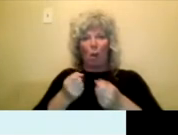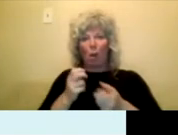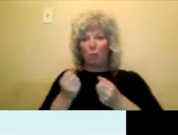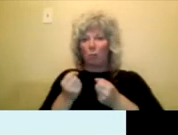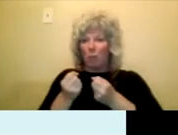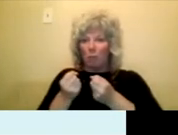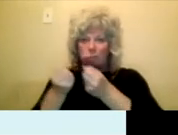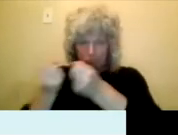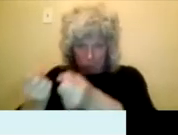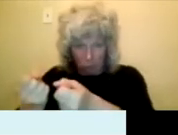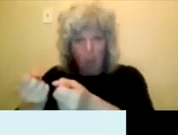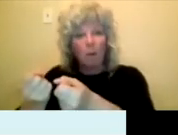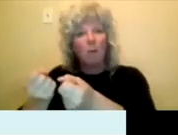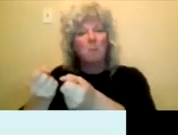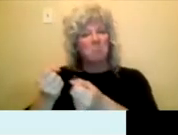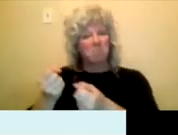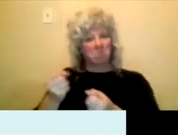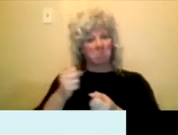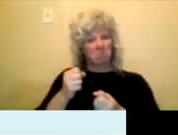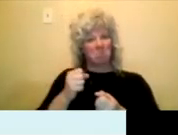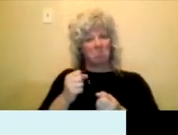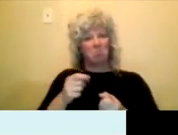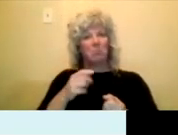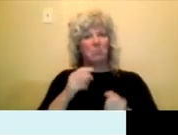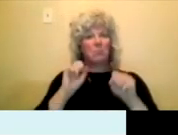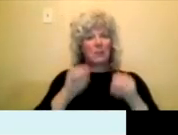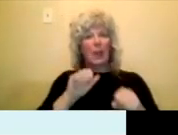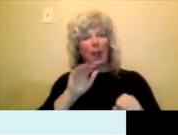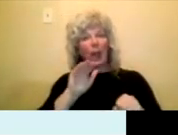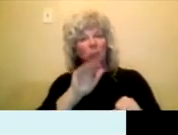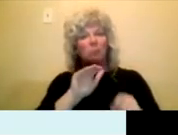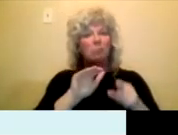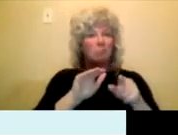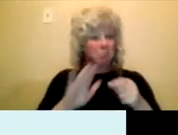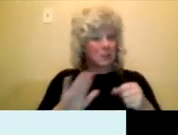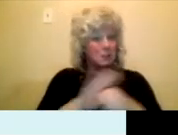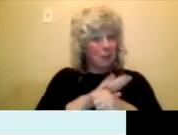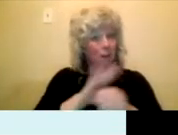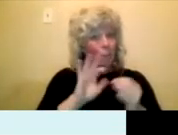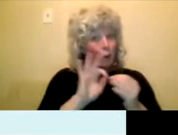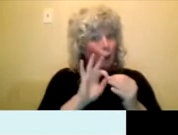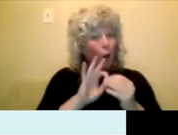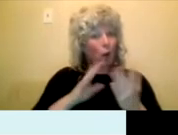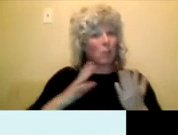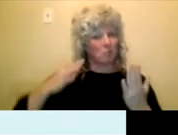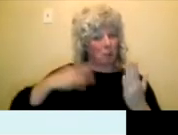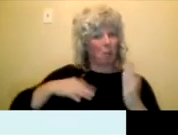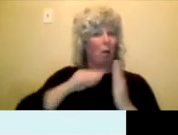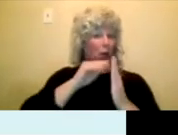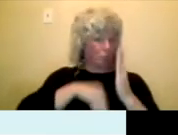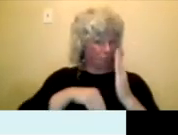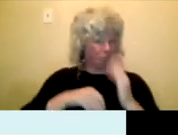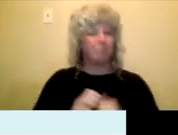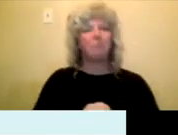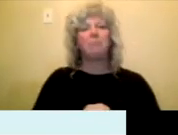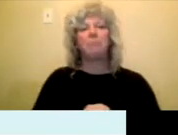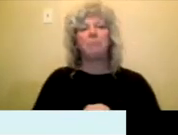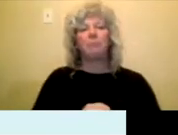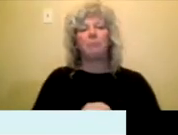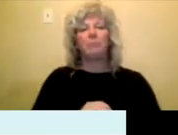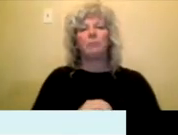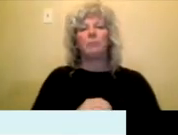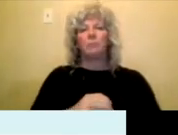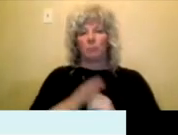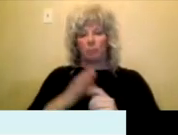Um, and you can come to us to cover these specific costs. Um, so this program is